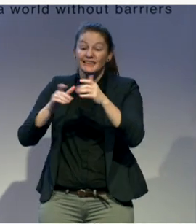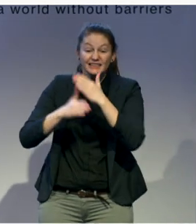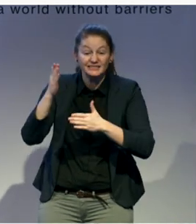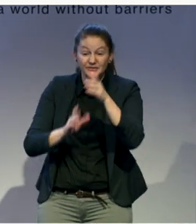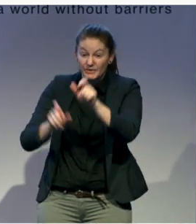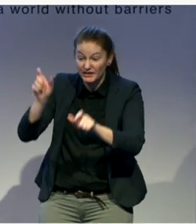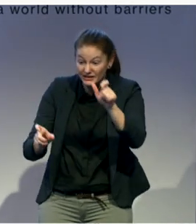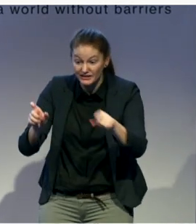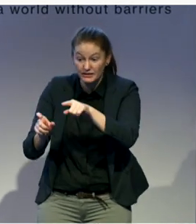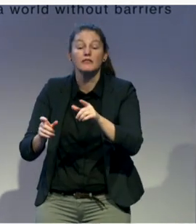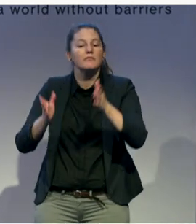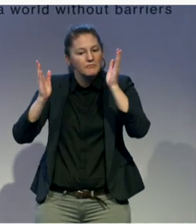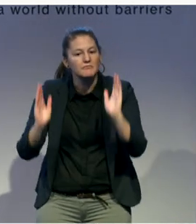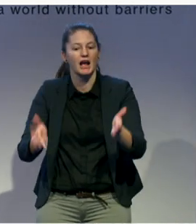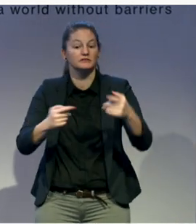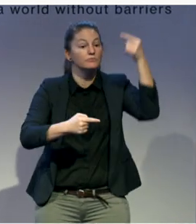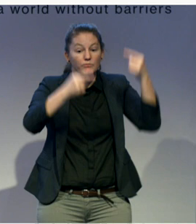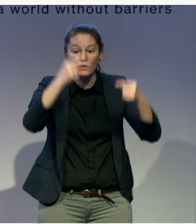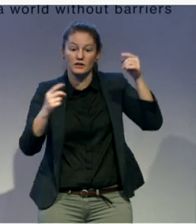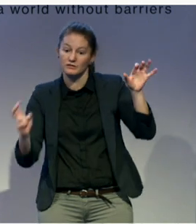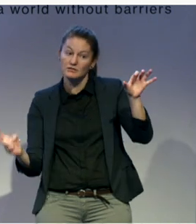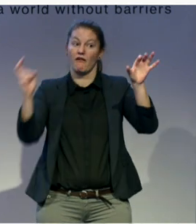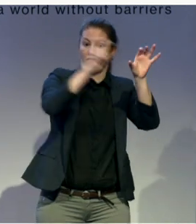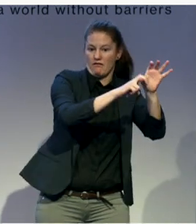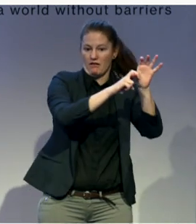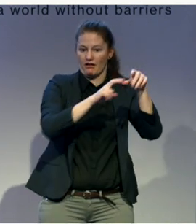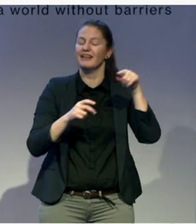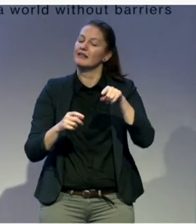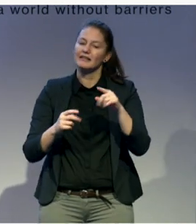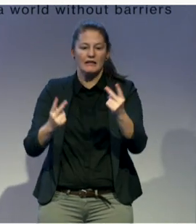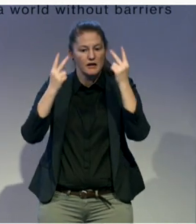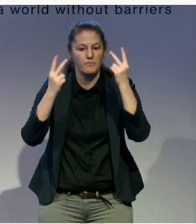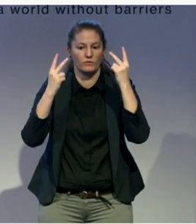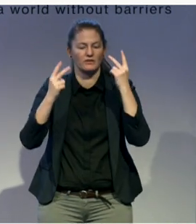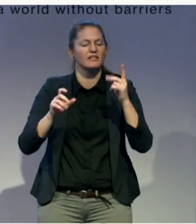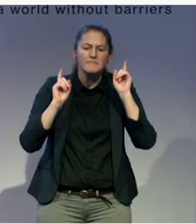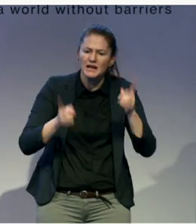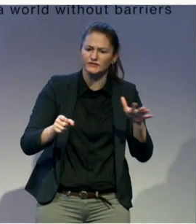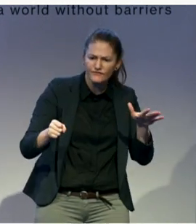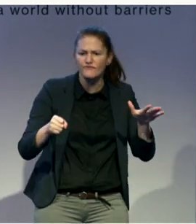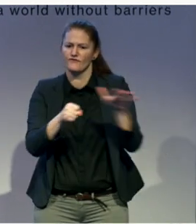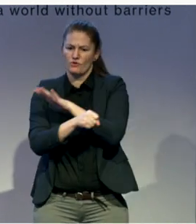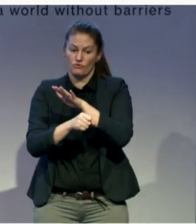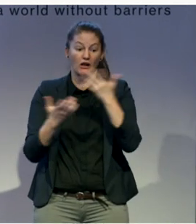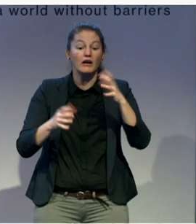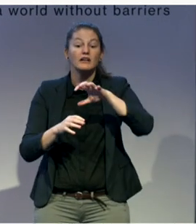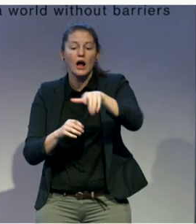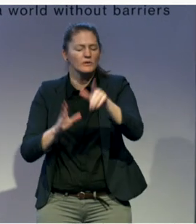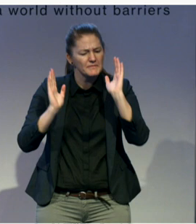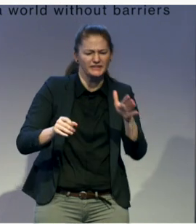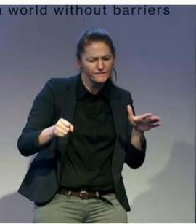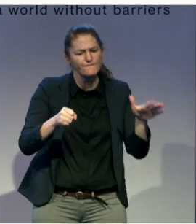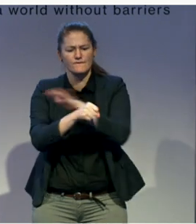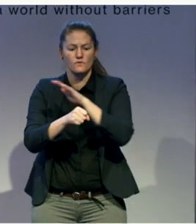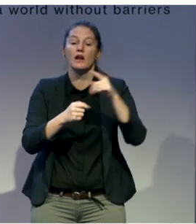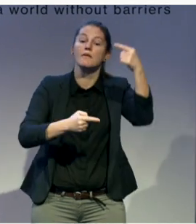participation is essential to having full equality within your home country. The WHO reports that there are